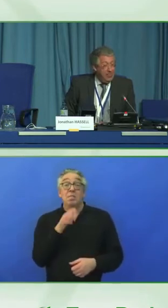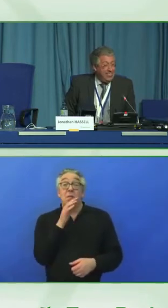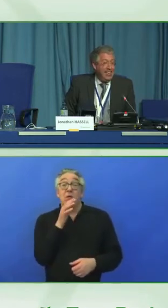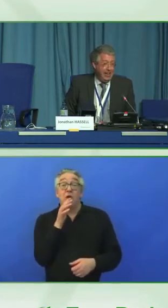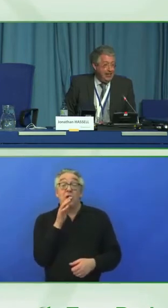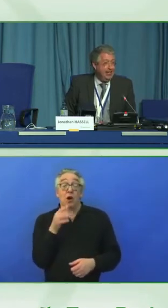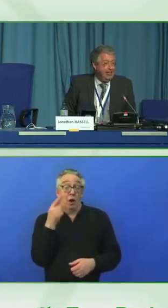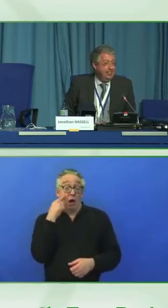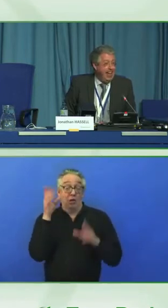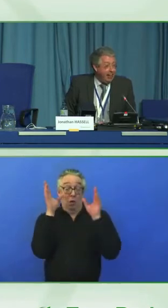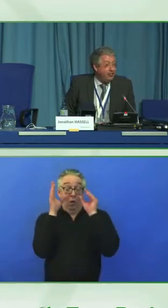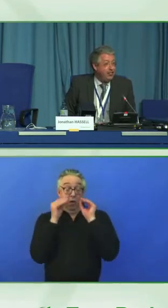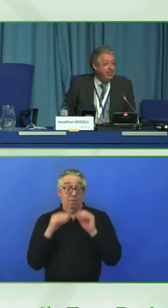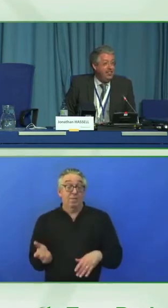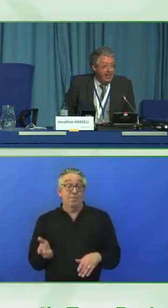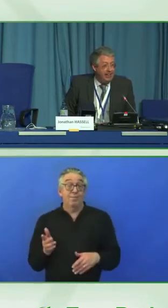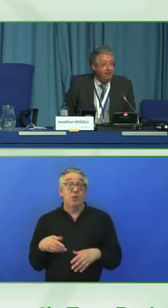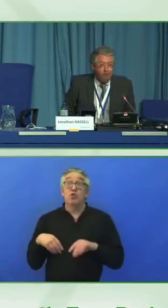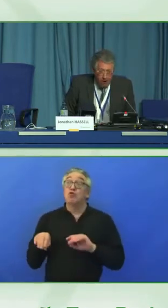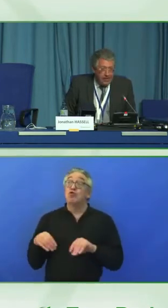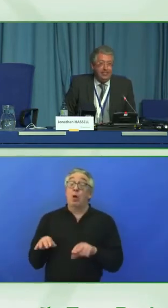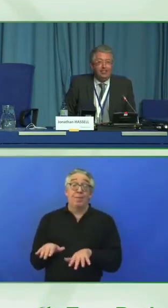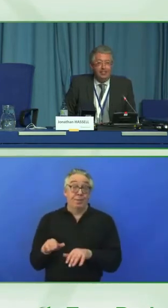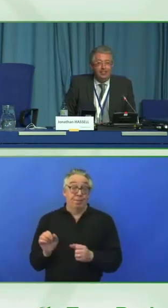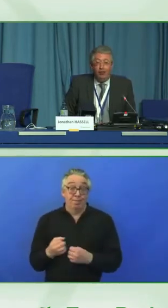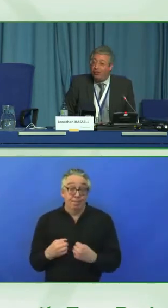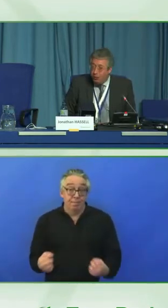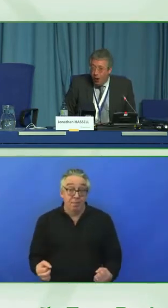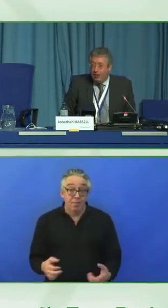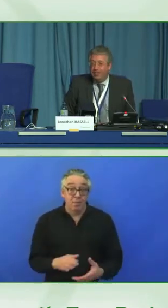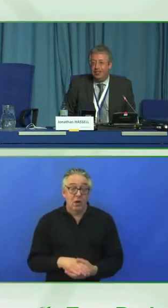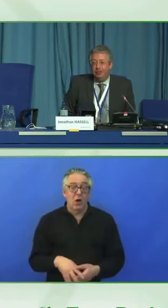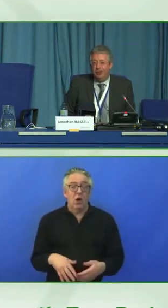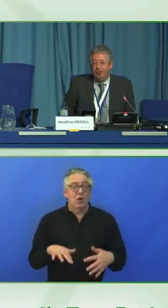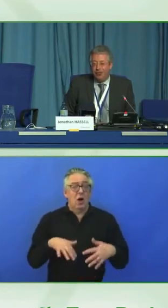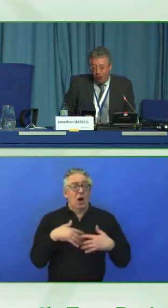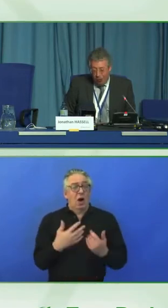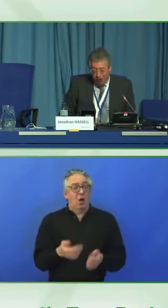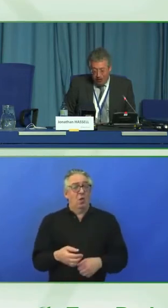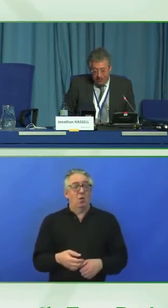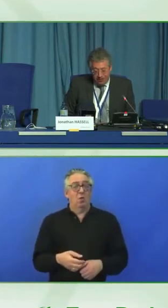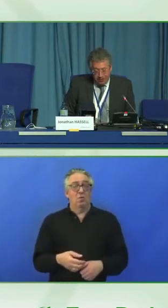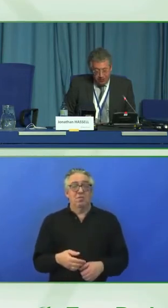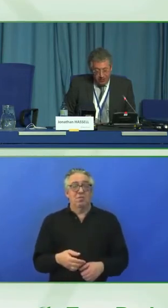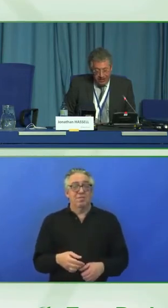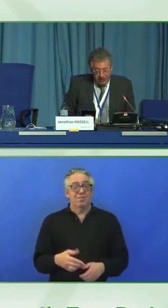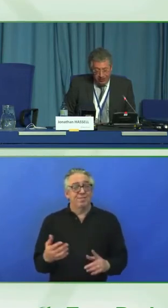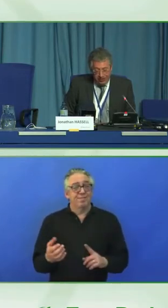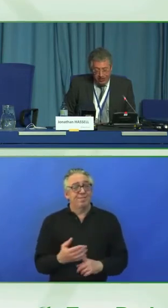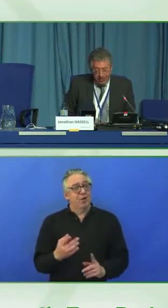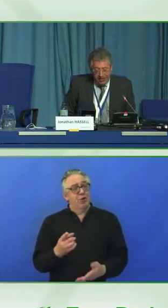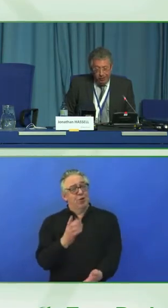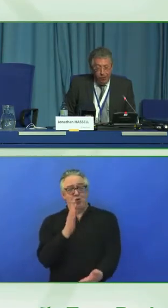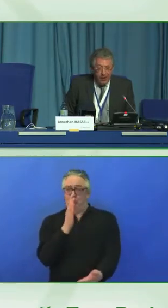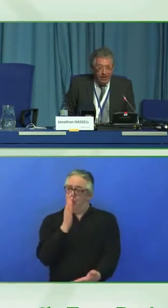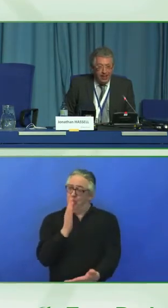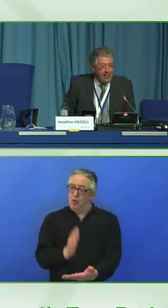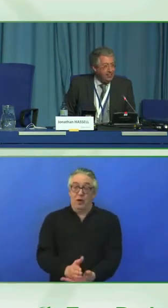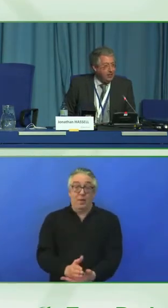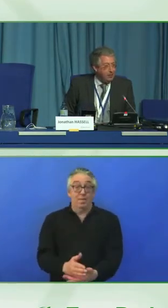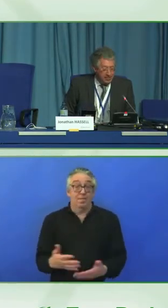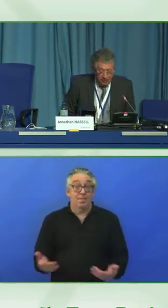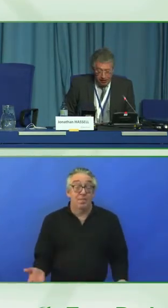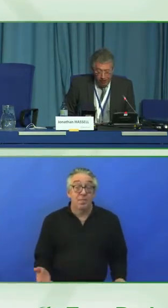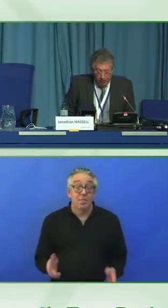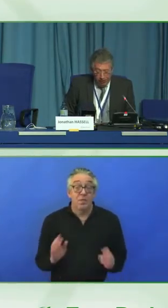What would it take to actually get it right? Not just once, but across all of our digital communications and win